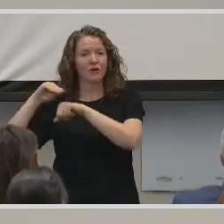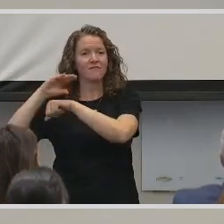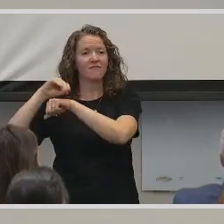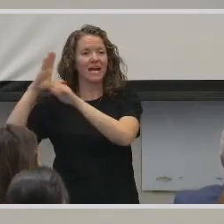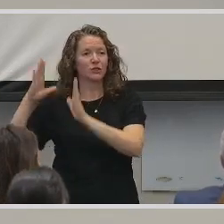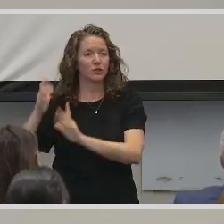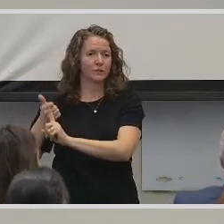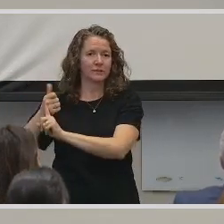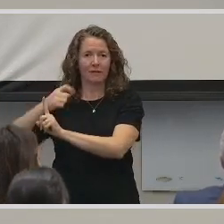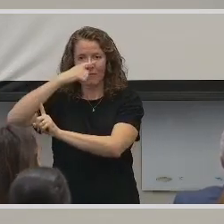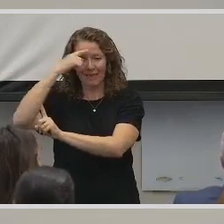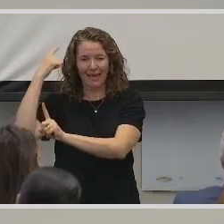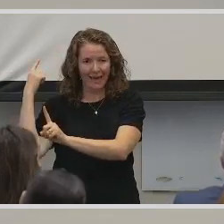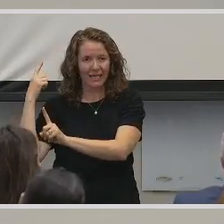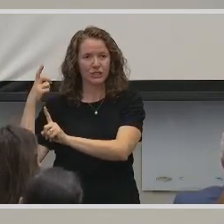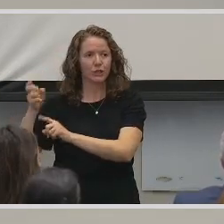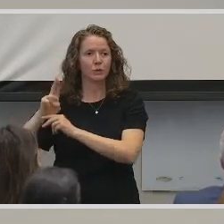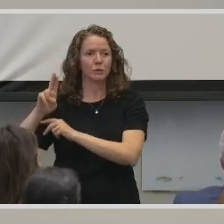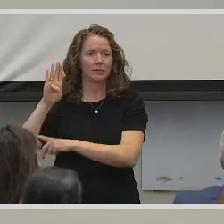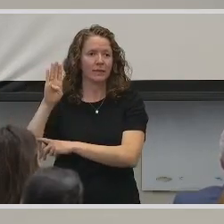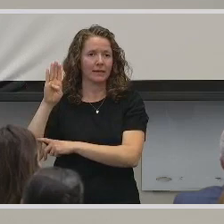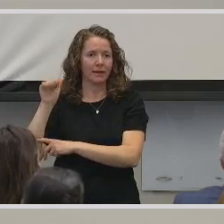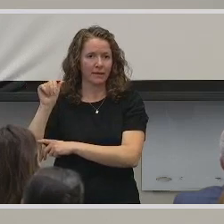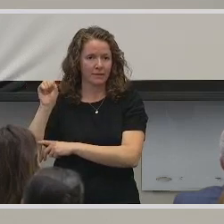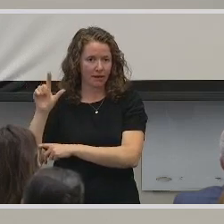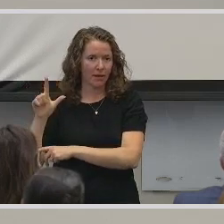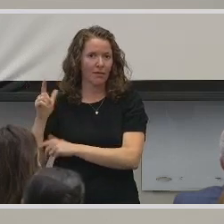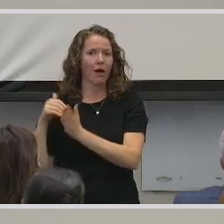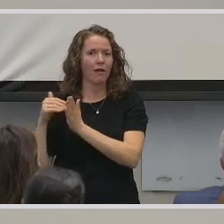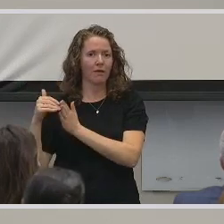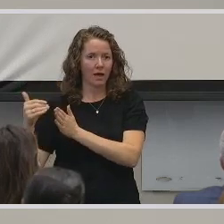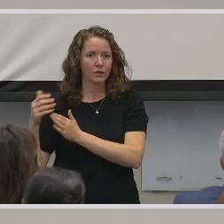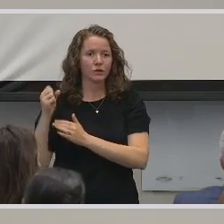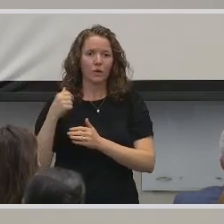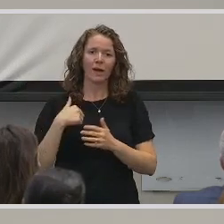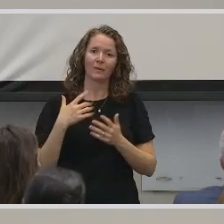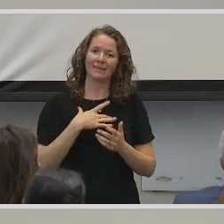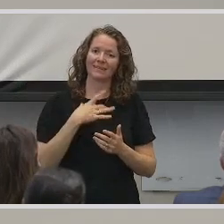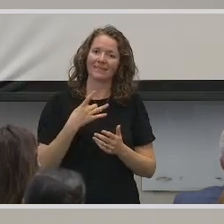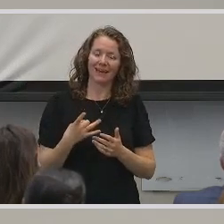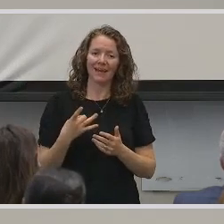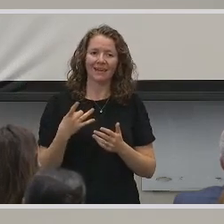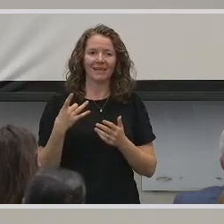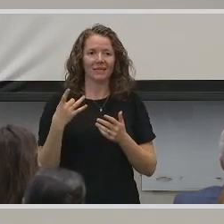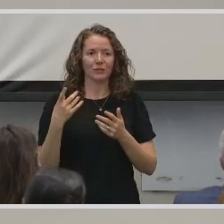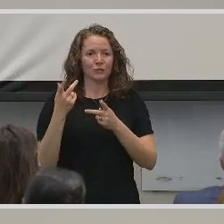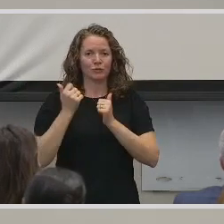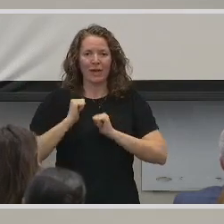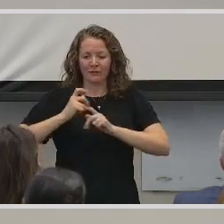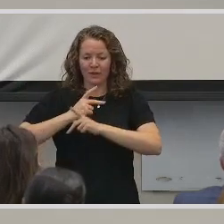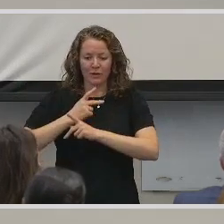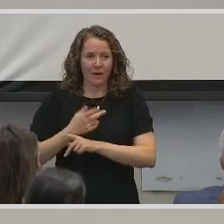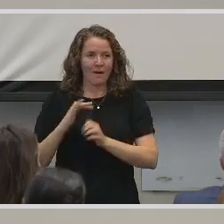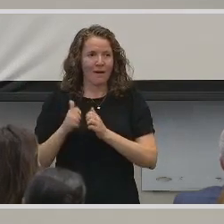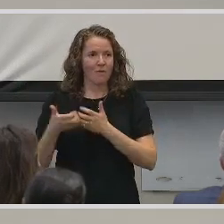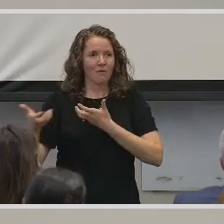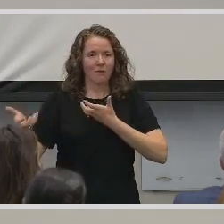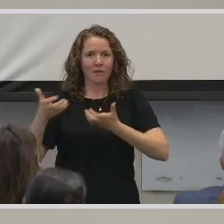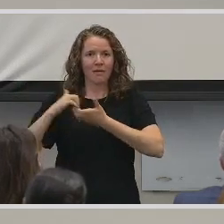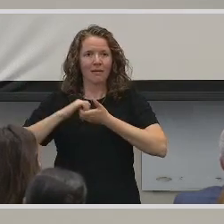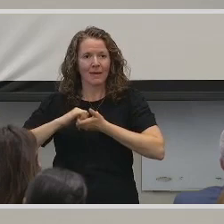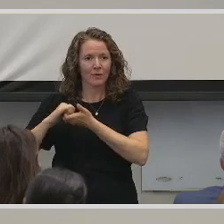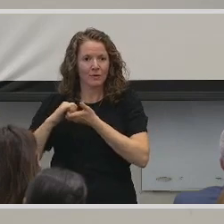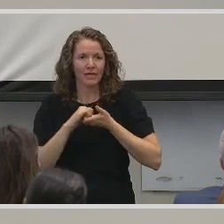is black and she utilizes BASL a lot. So I would like to try and figure out a way that we can do some collaboration